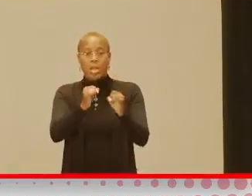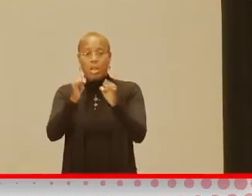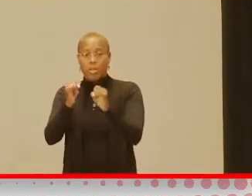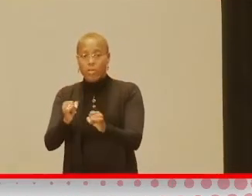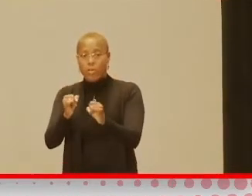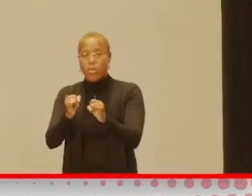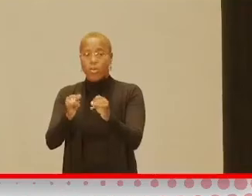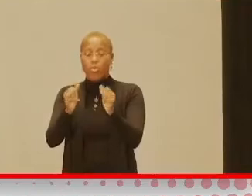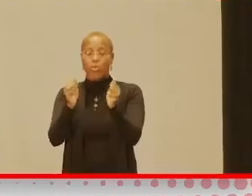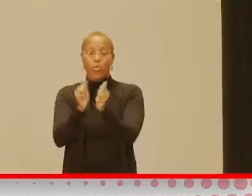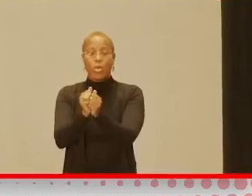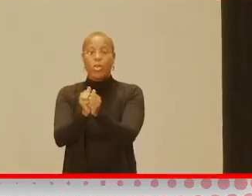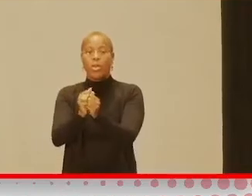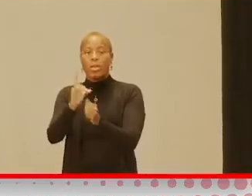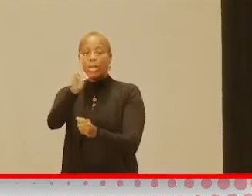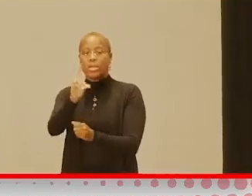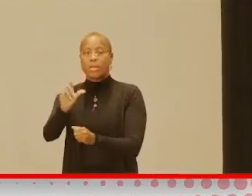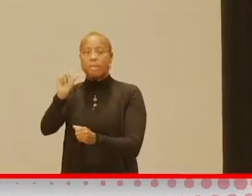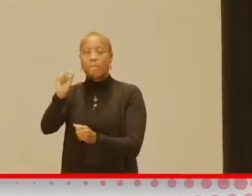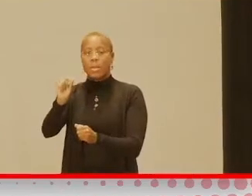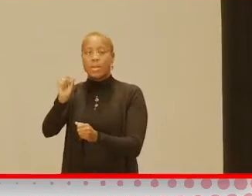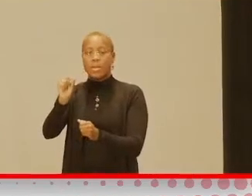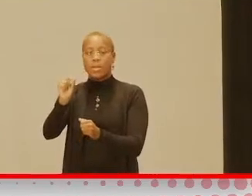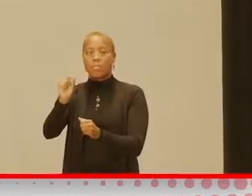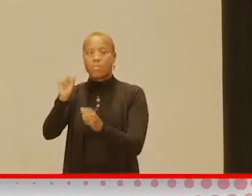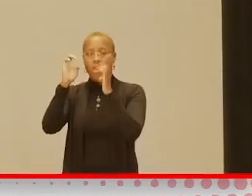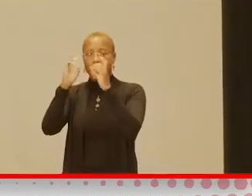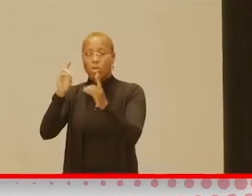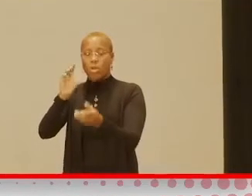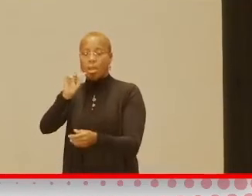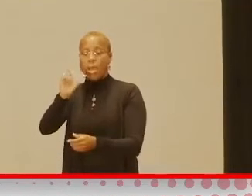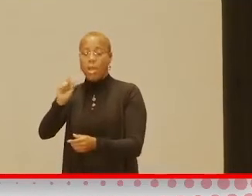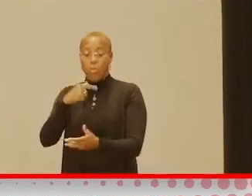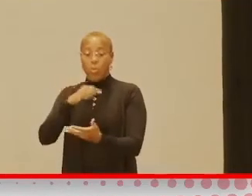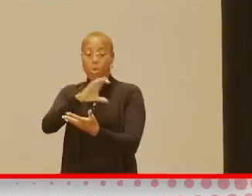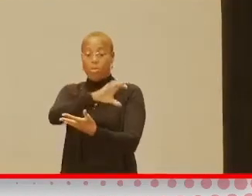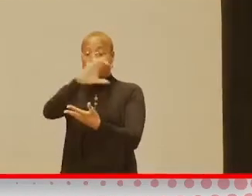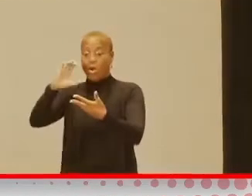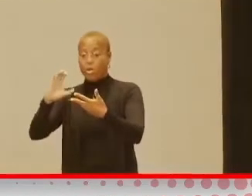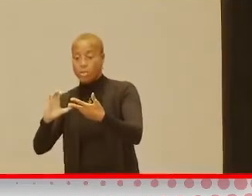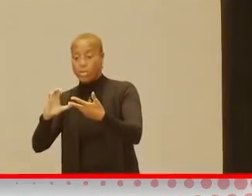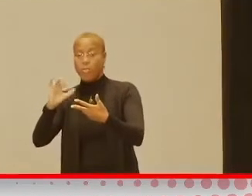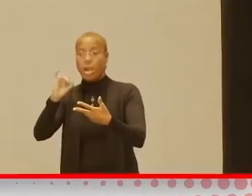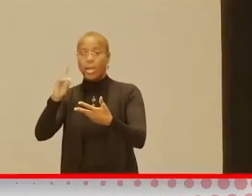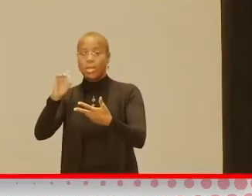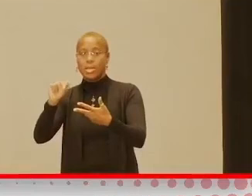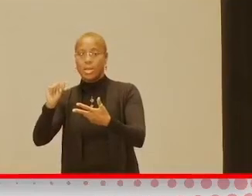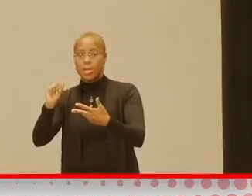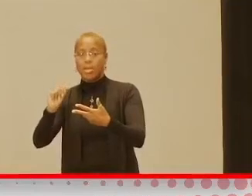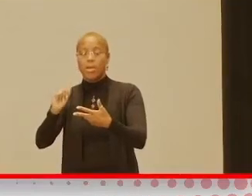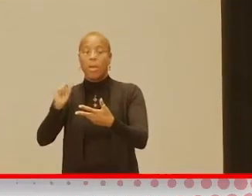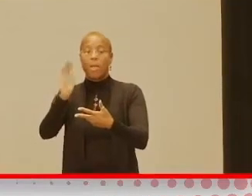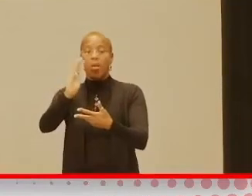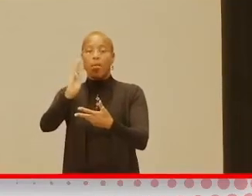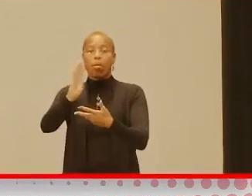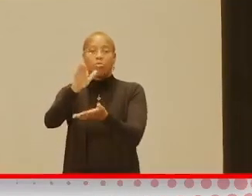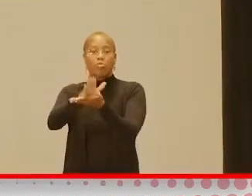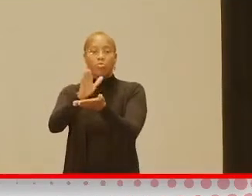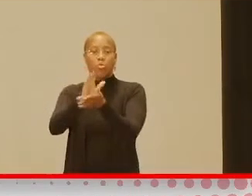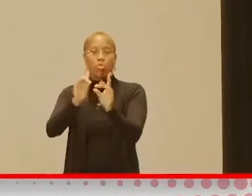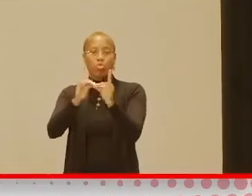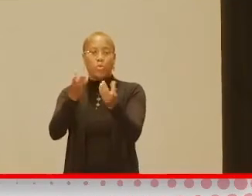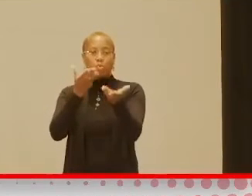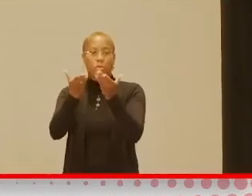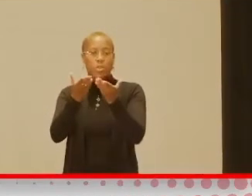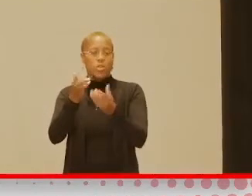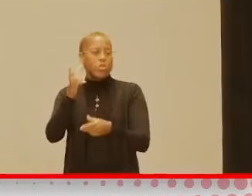Act, IDEA. So we're part C of IDEA. Part B would be school district services. So if you've